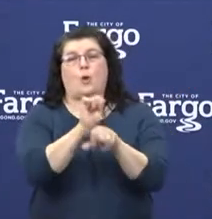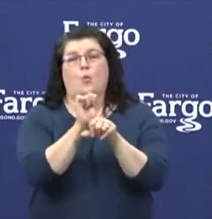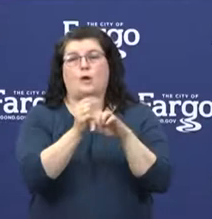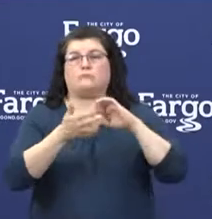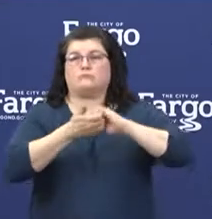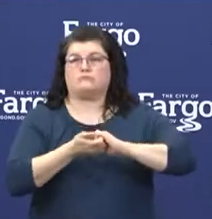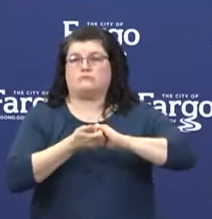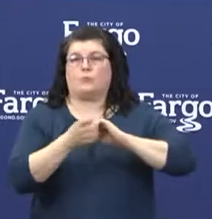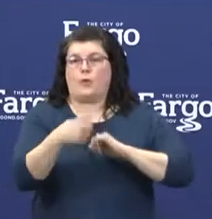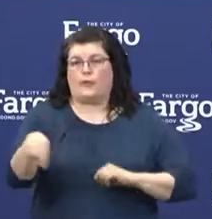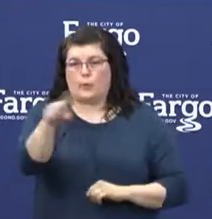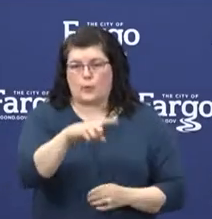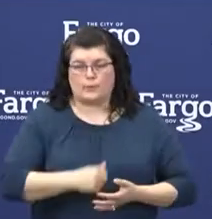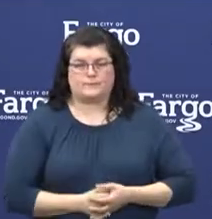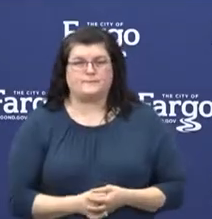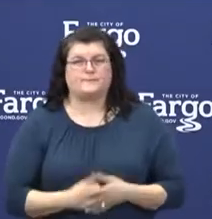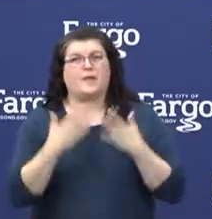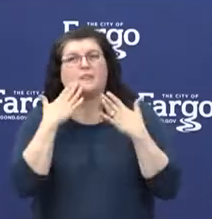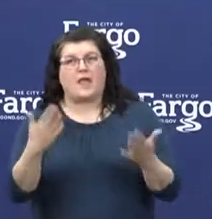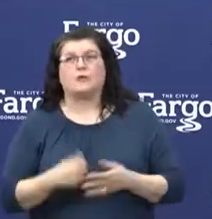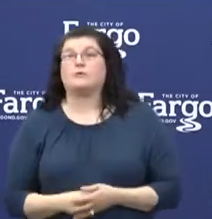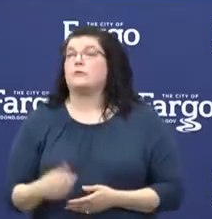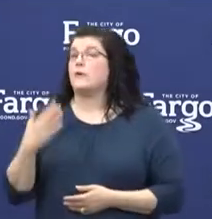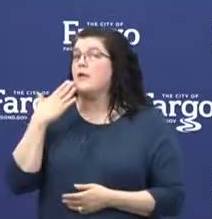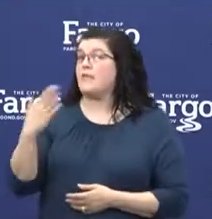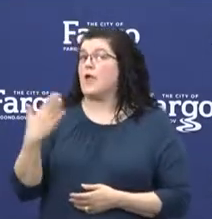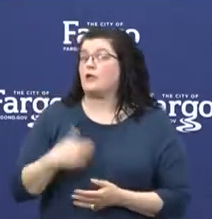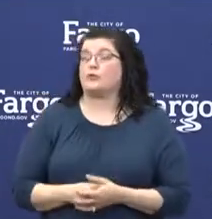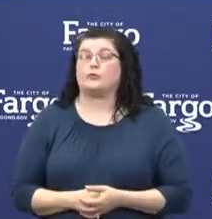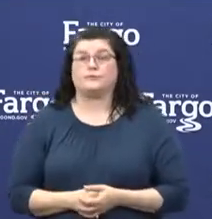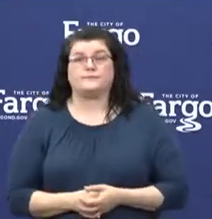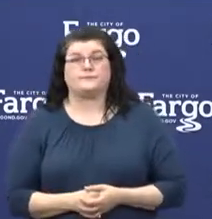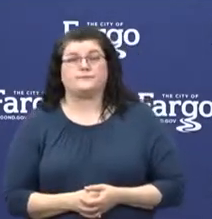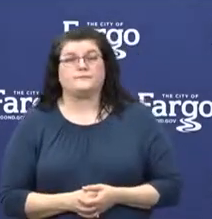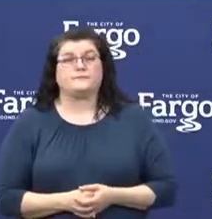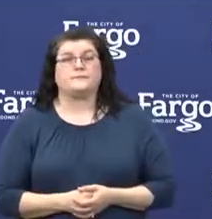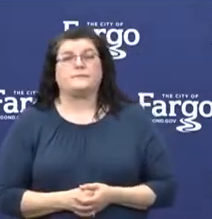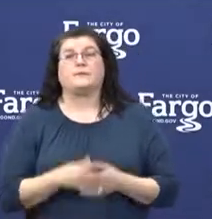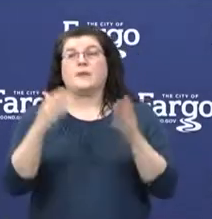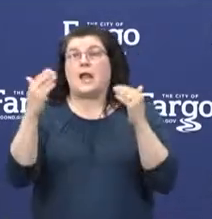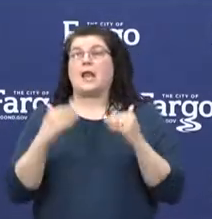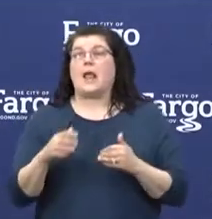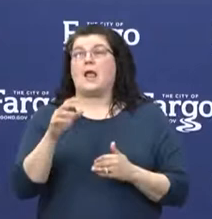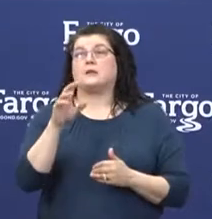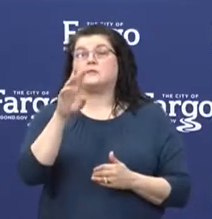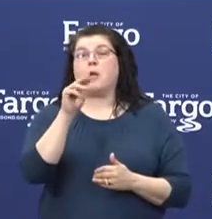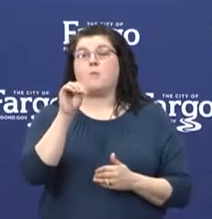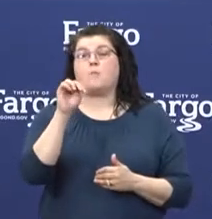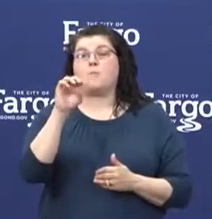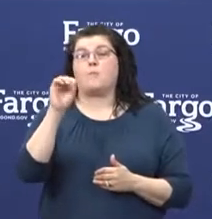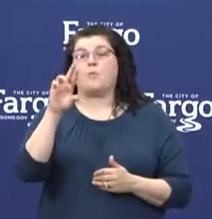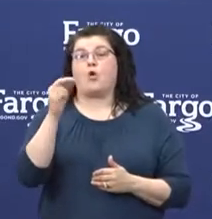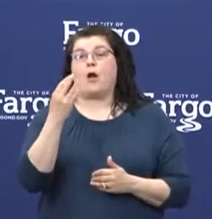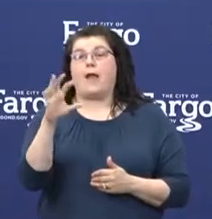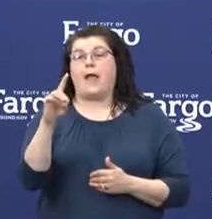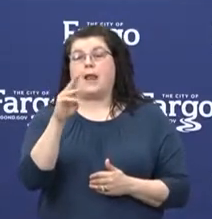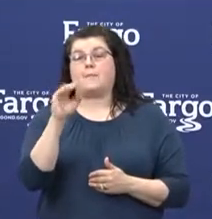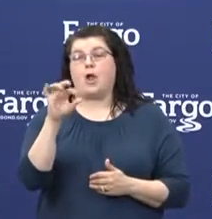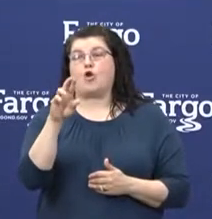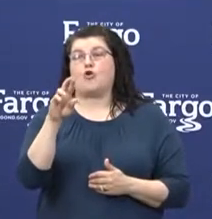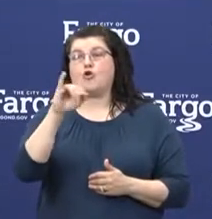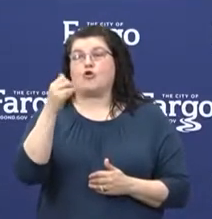you. Thank you, Mayor Dardis. Our next speaker is Moorhead Mayor Jonathan Judd.